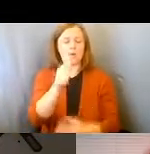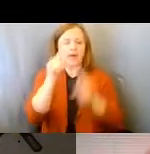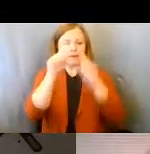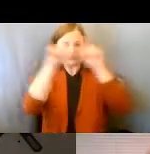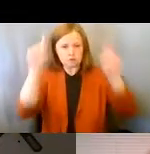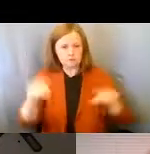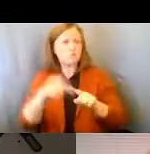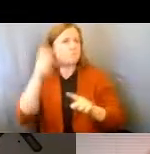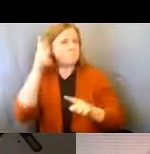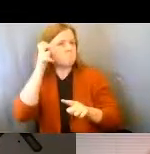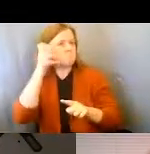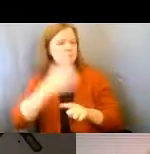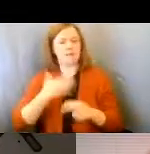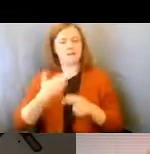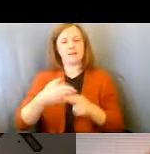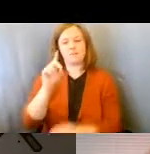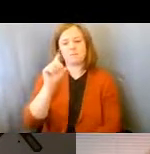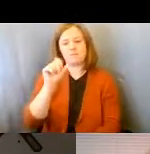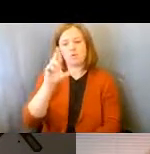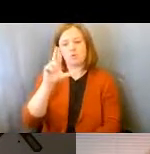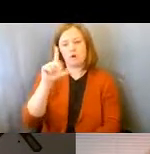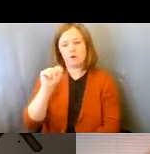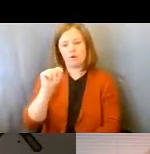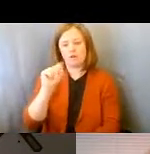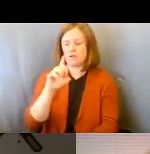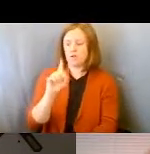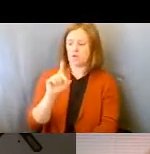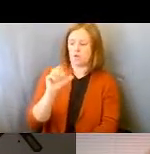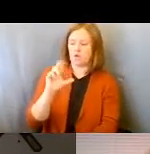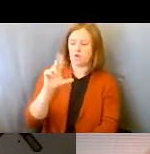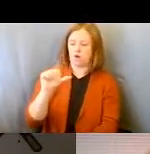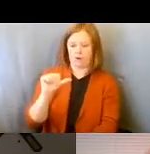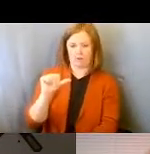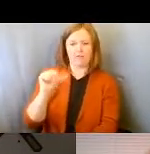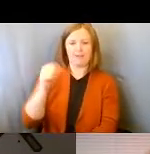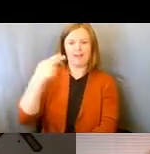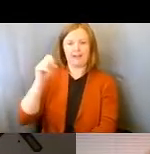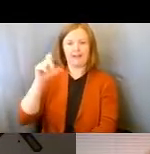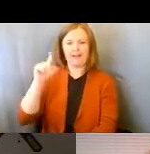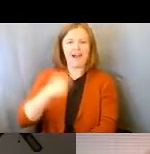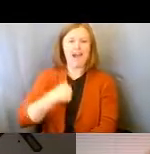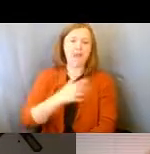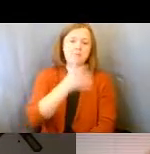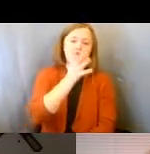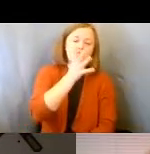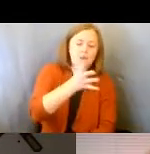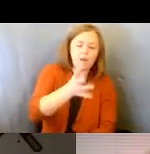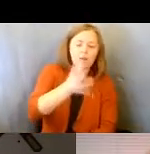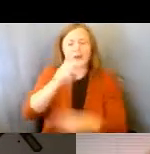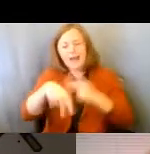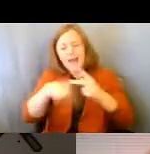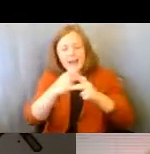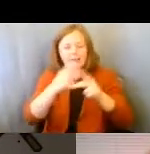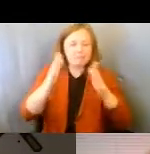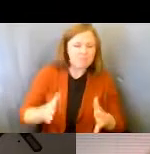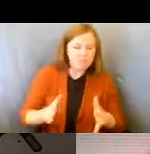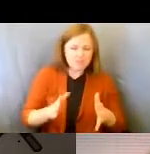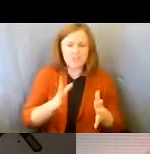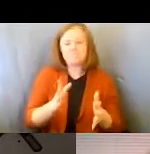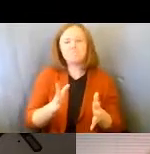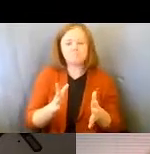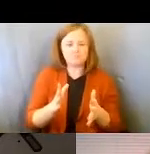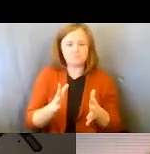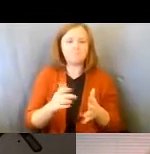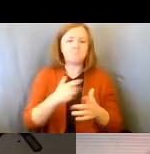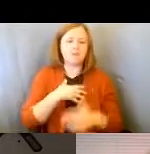screen. My name is Darla Helt. I am a grandmother type person who, um,